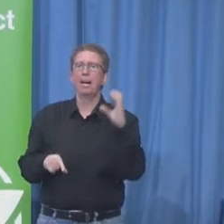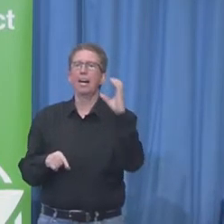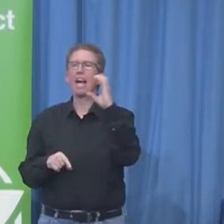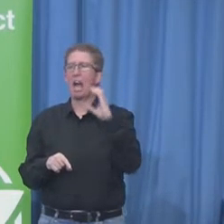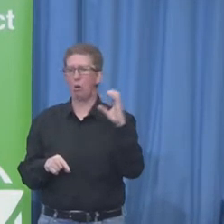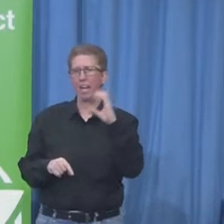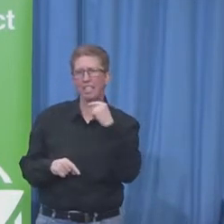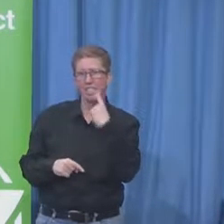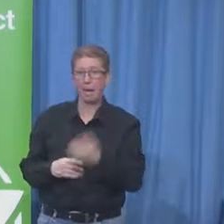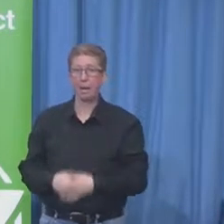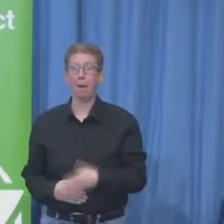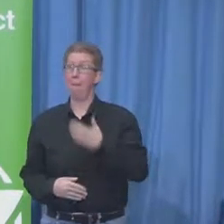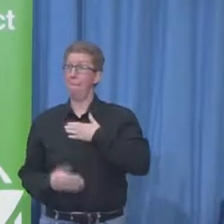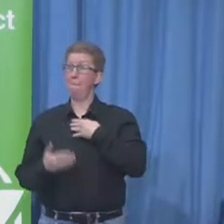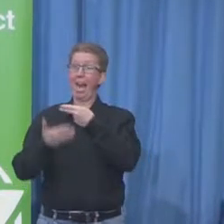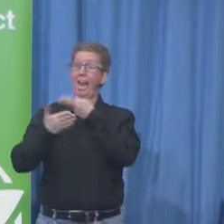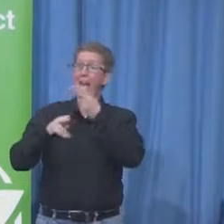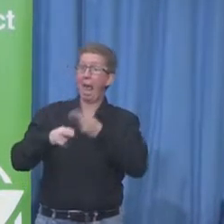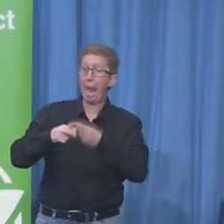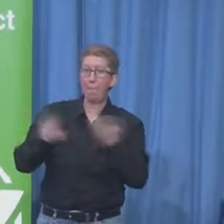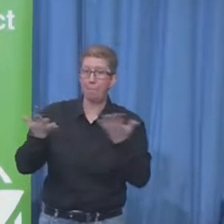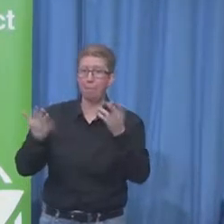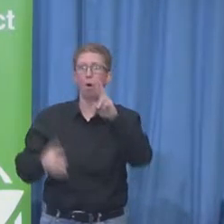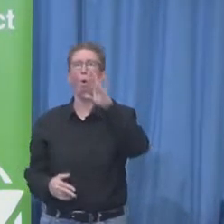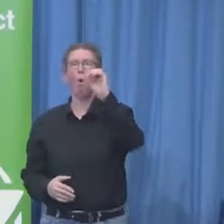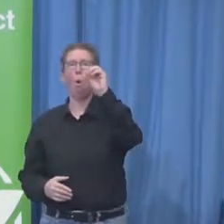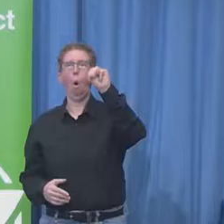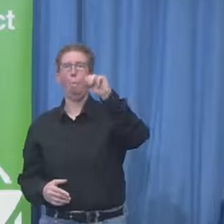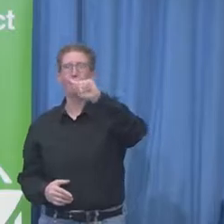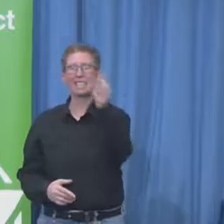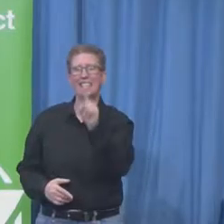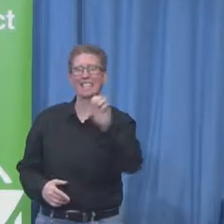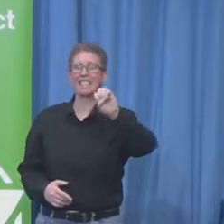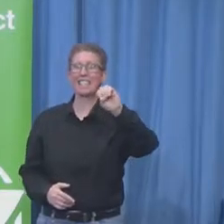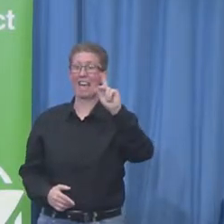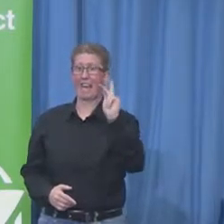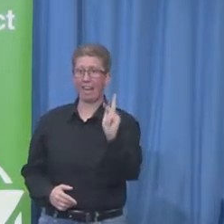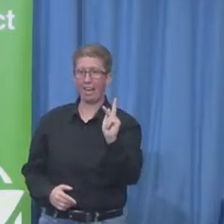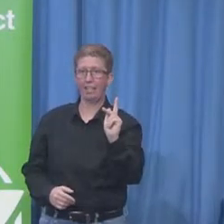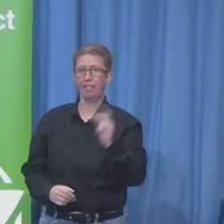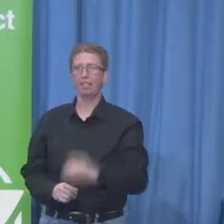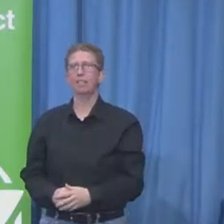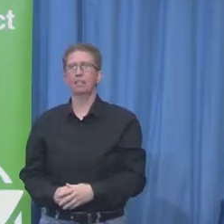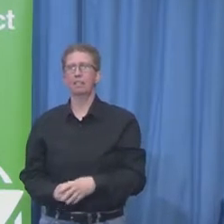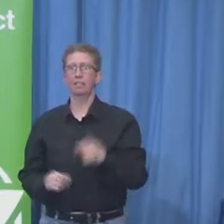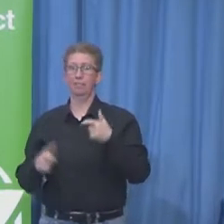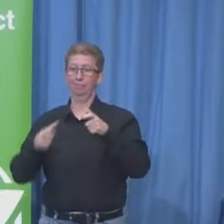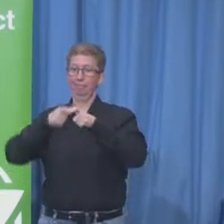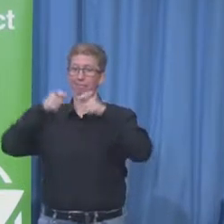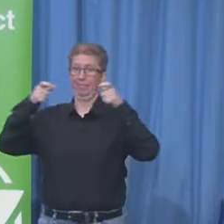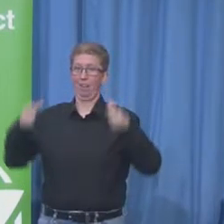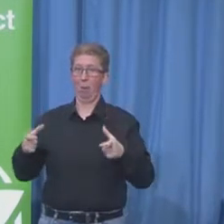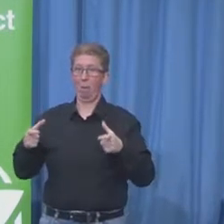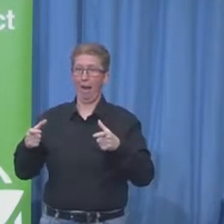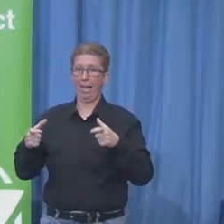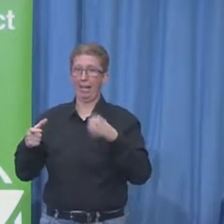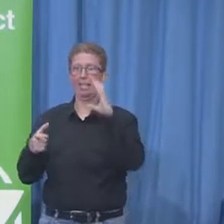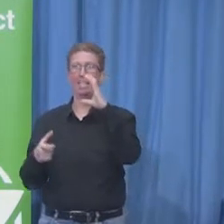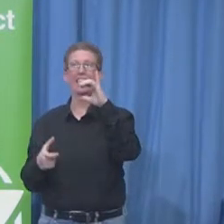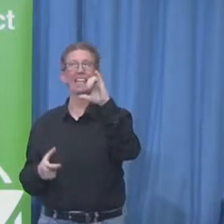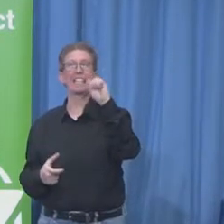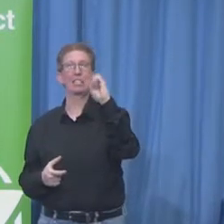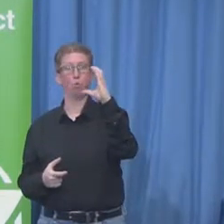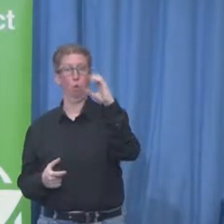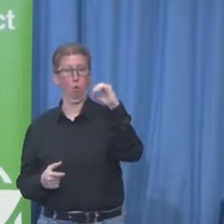Romsek, and my day job is I lead cloud strategy at Cisco Systems. My nights and weekends job, though, is I'm a passionate